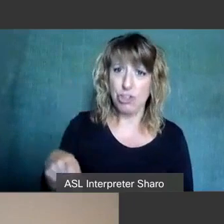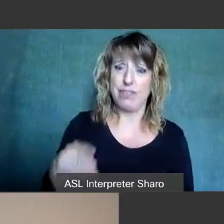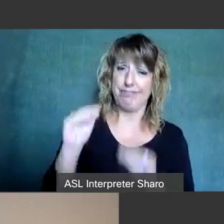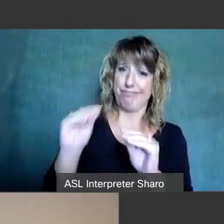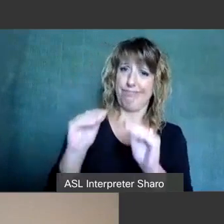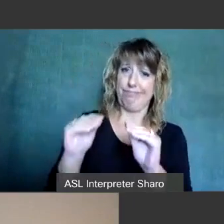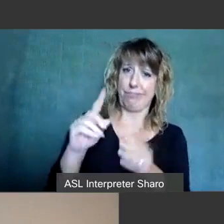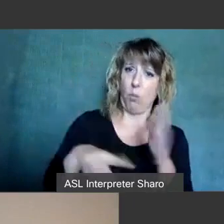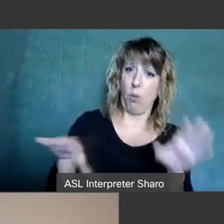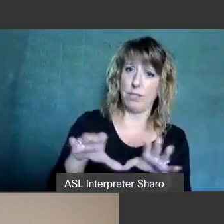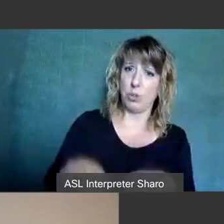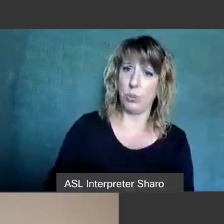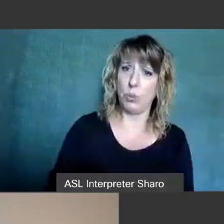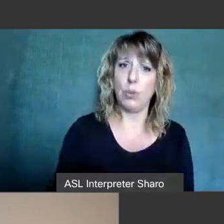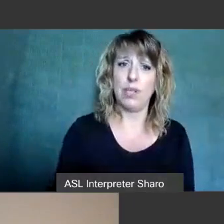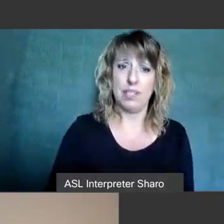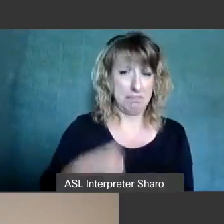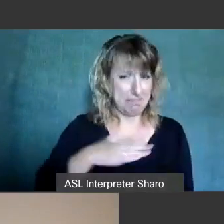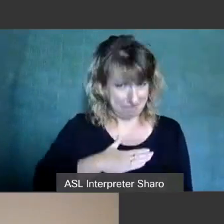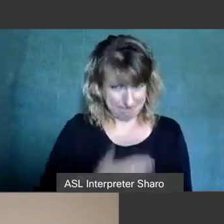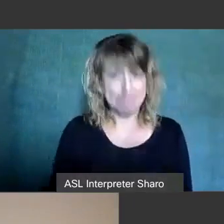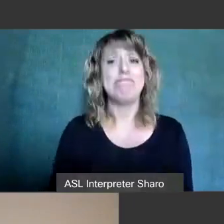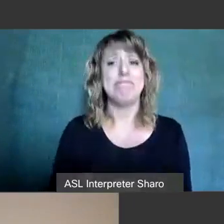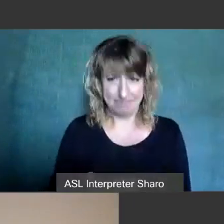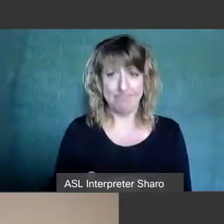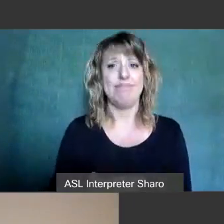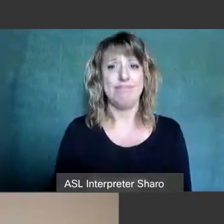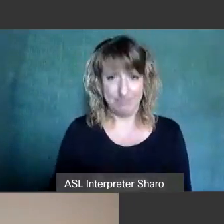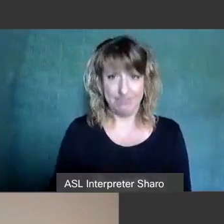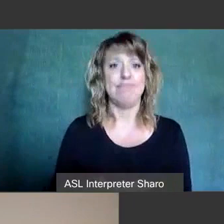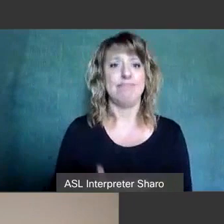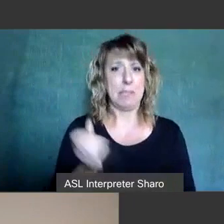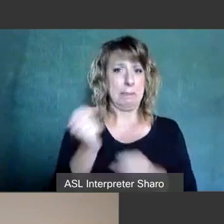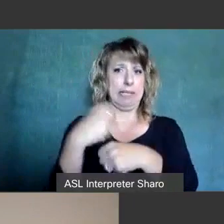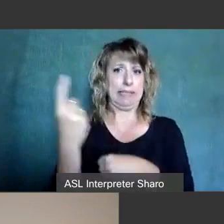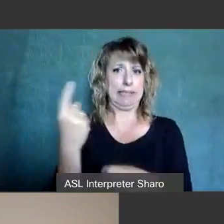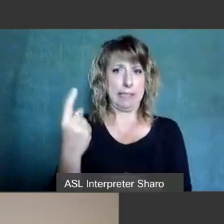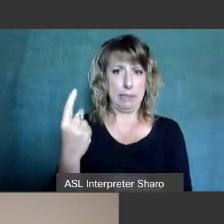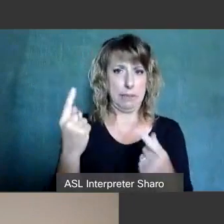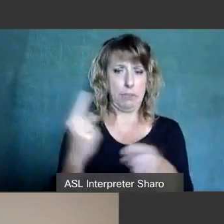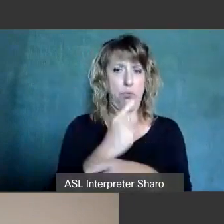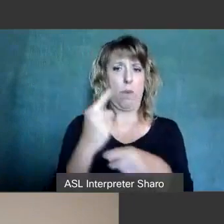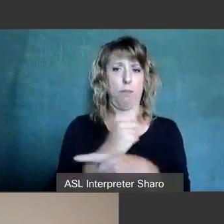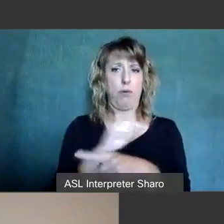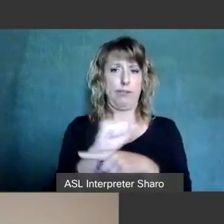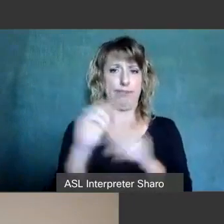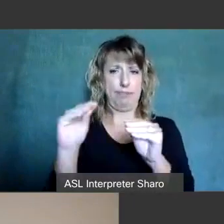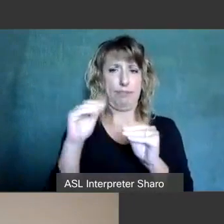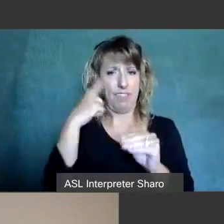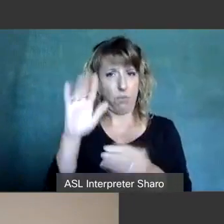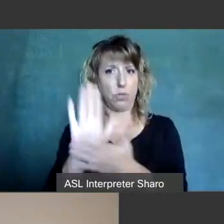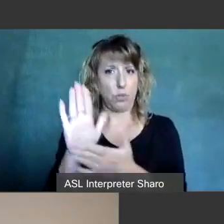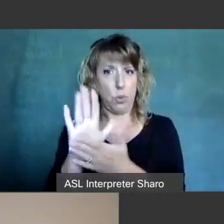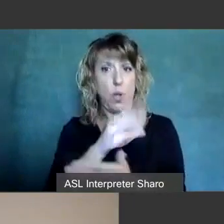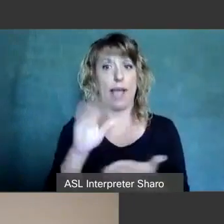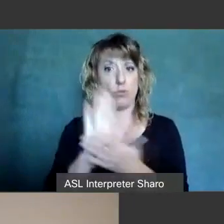training and we would be more than happy to uh create the appropriate training for schools and